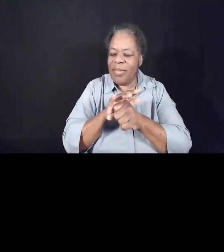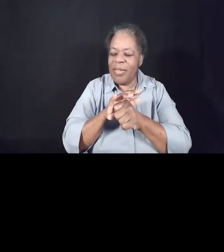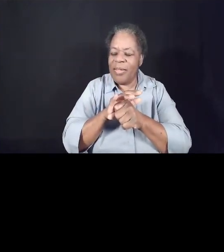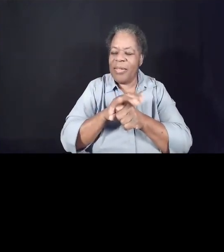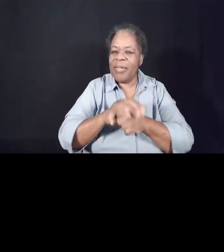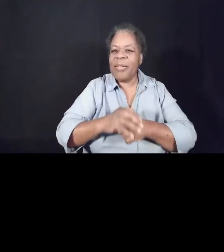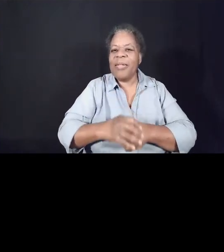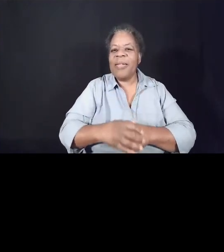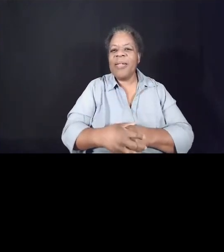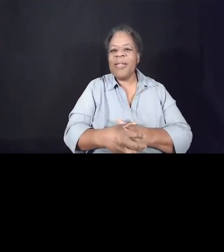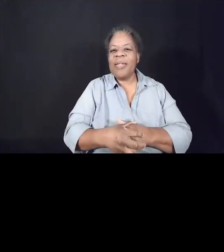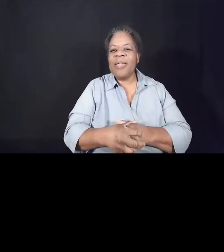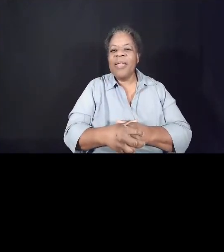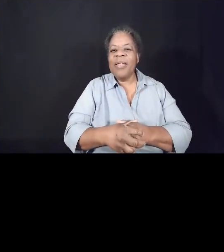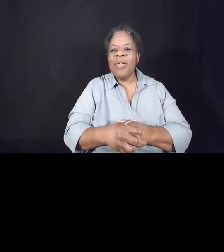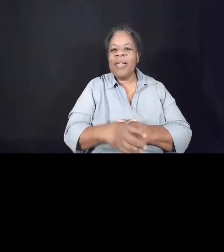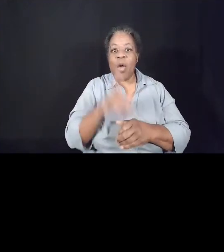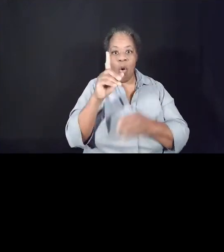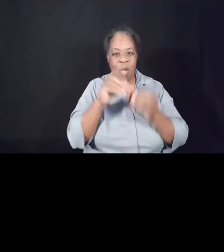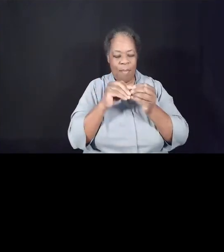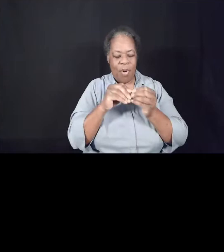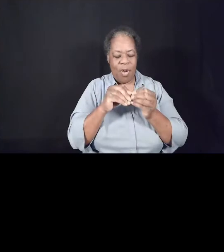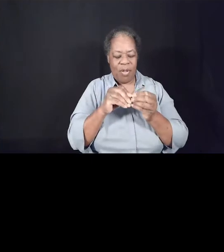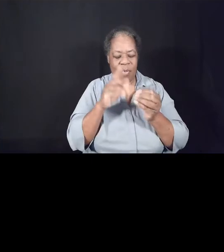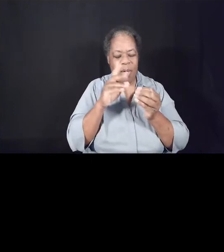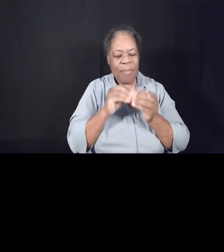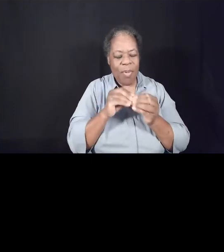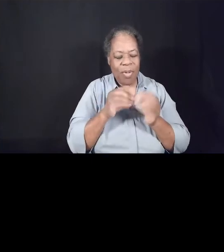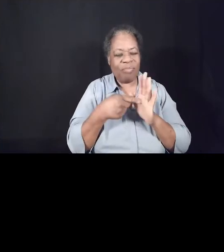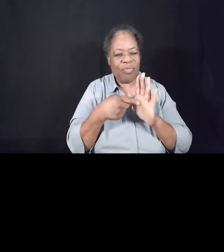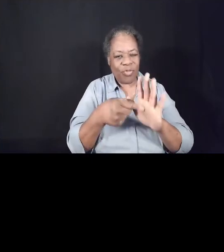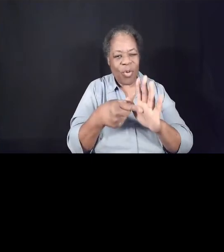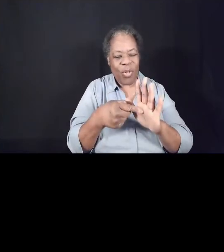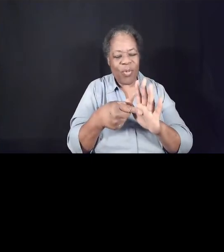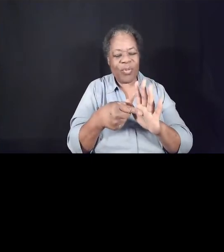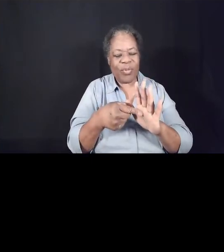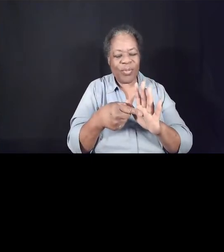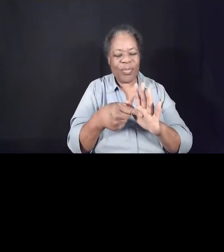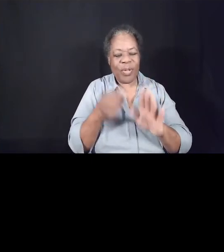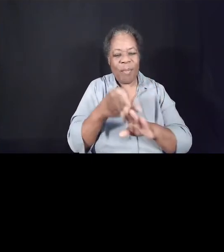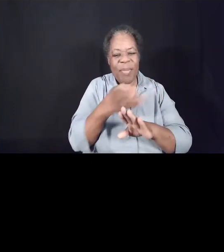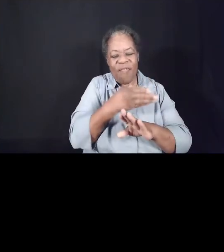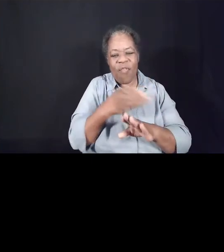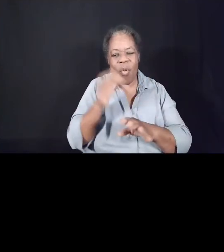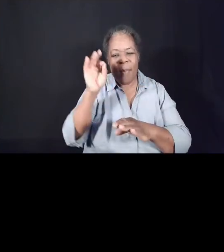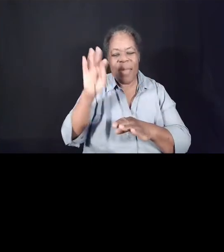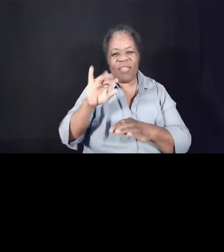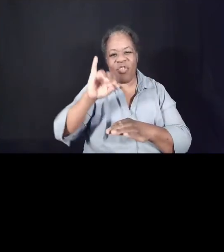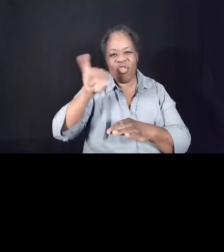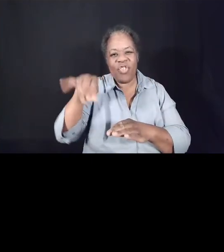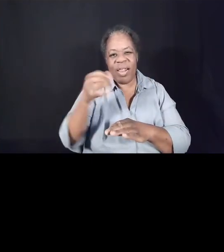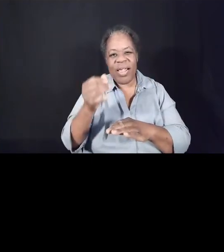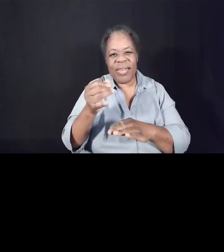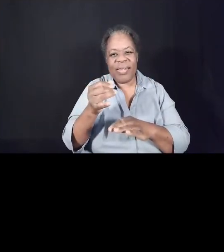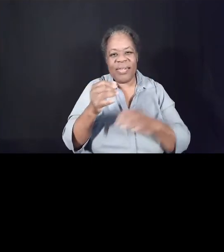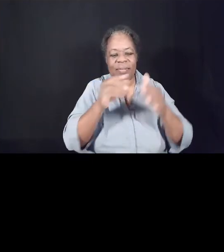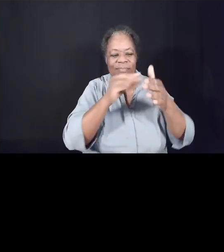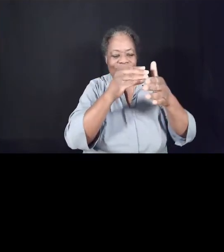But there's one more thing I want to show you before I hand off to Pastor Jeanette. Let's skip down to verse six.